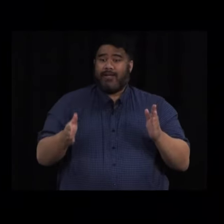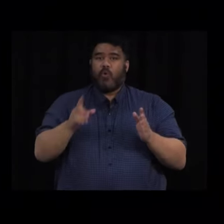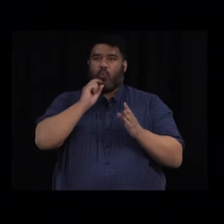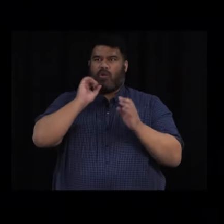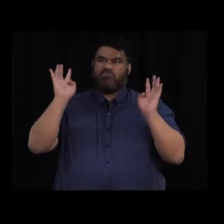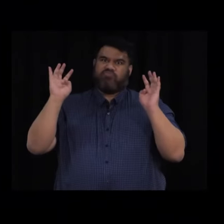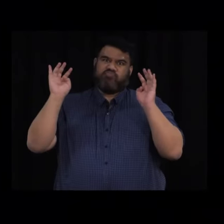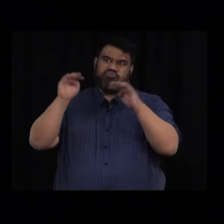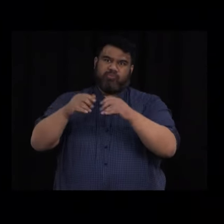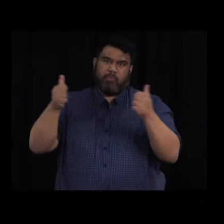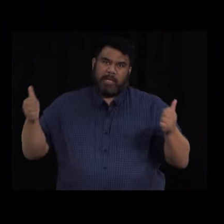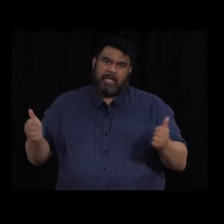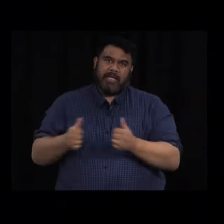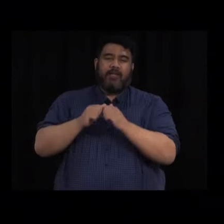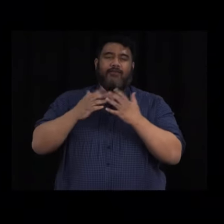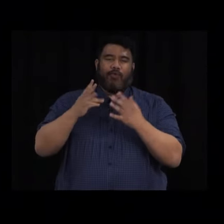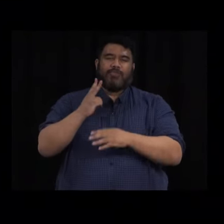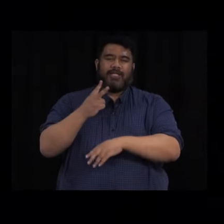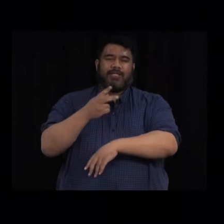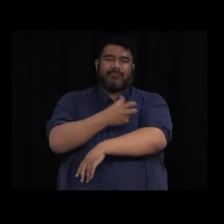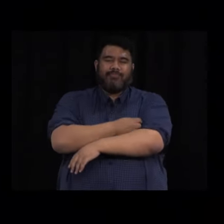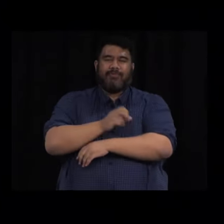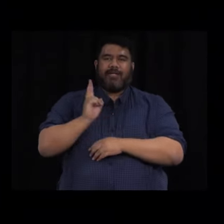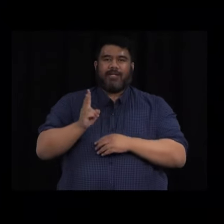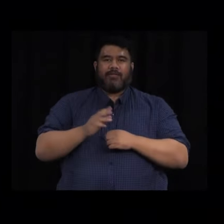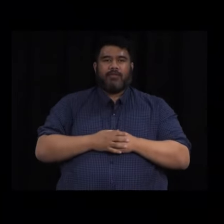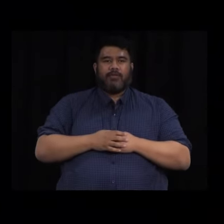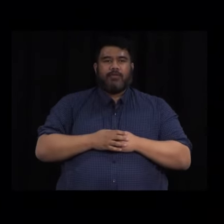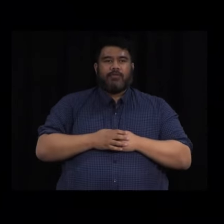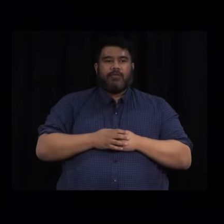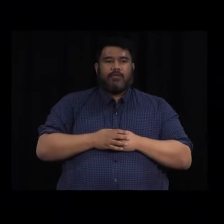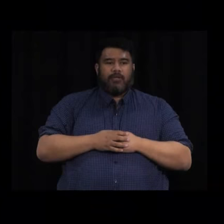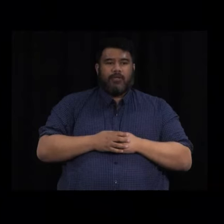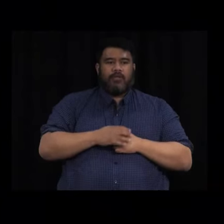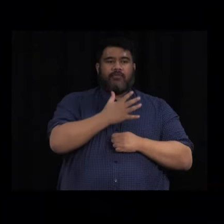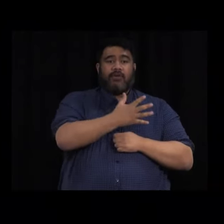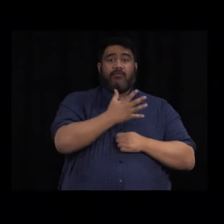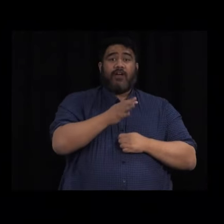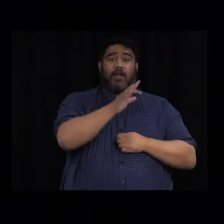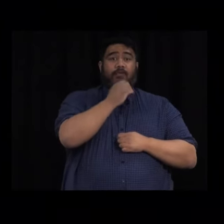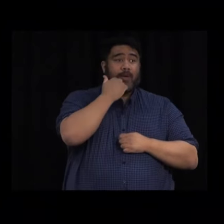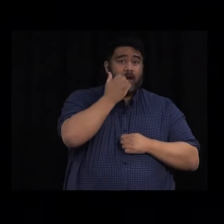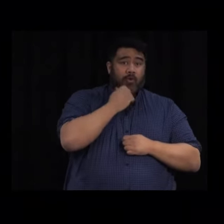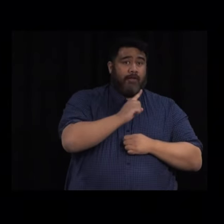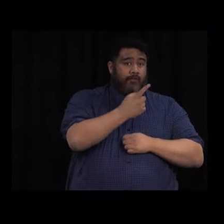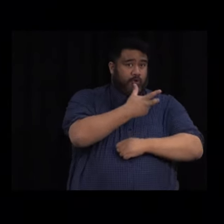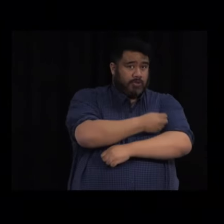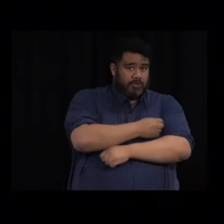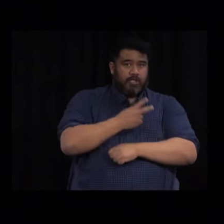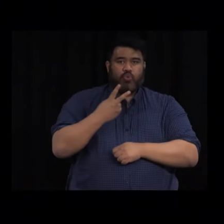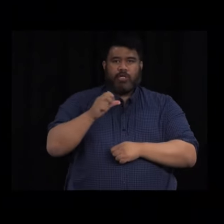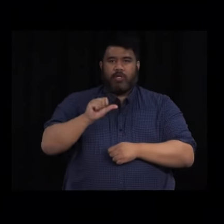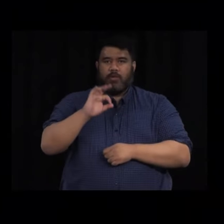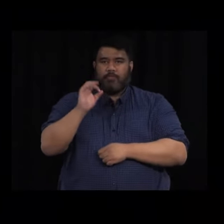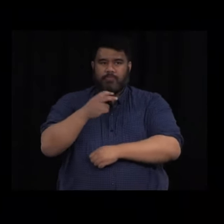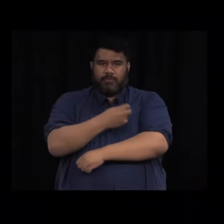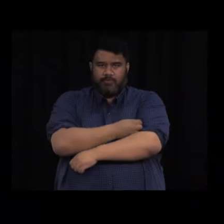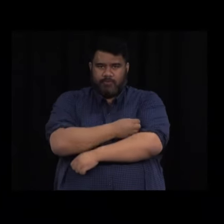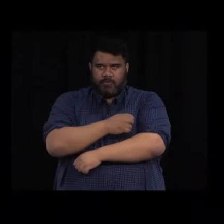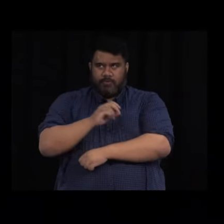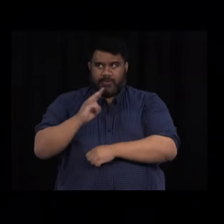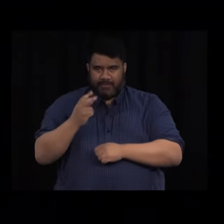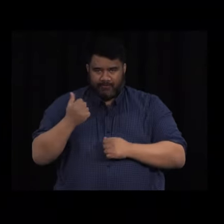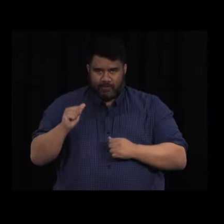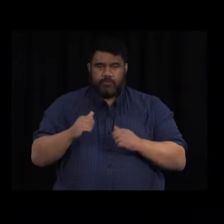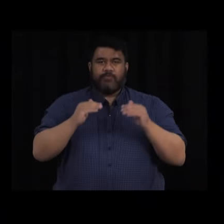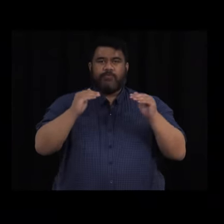55% of Māori have had their first dose, 29% their second. Amongst Pacific people, 71% have had their first dose